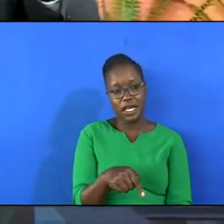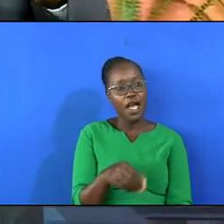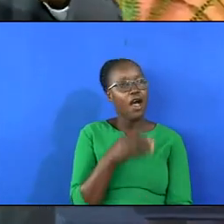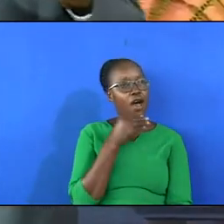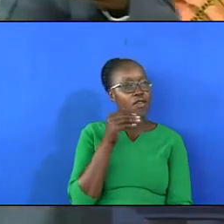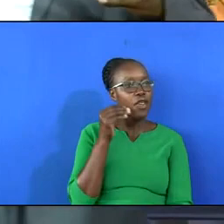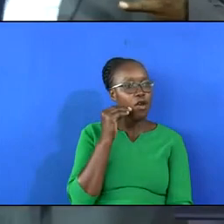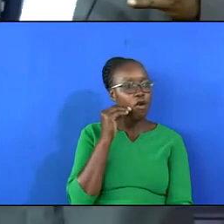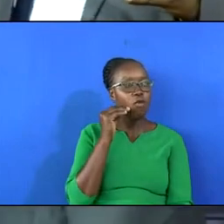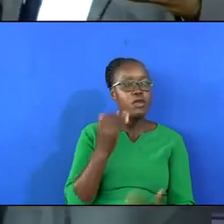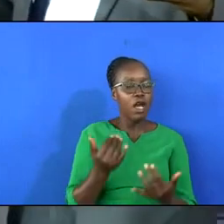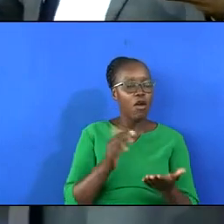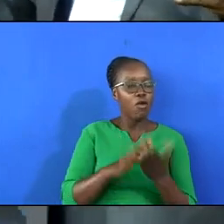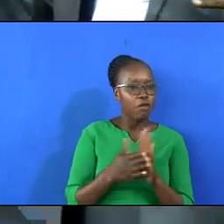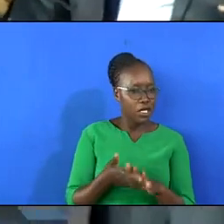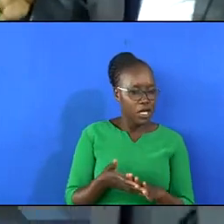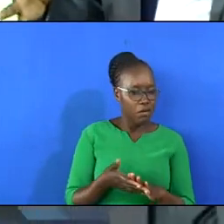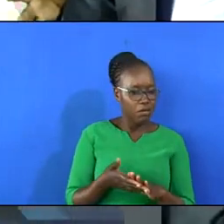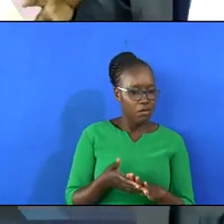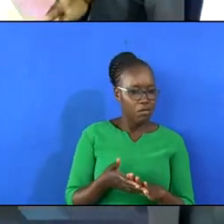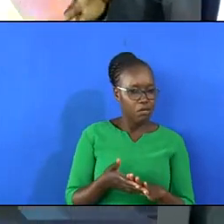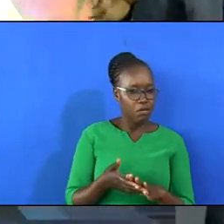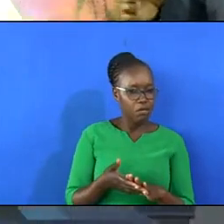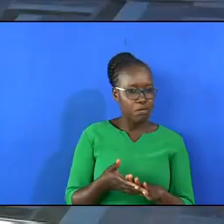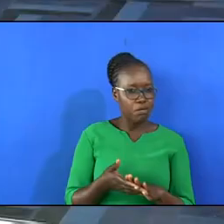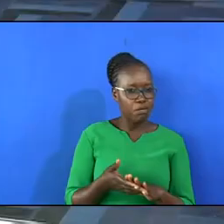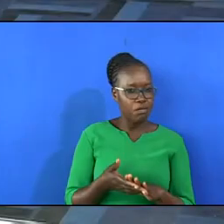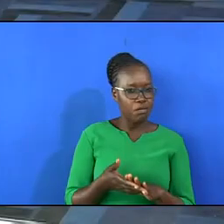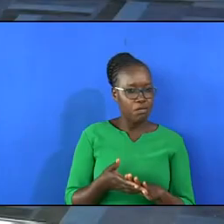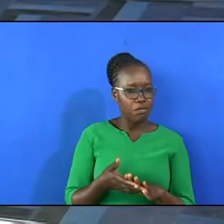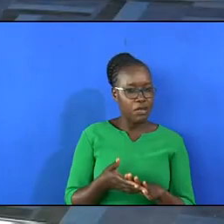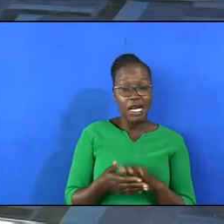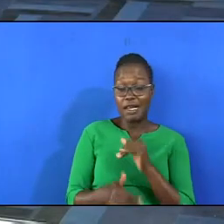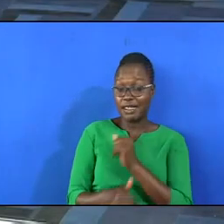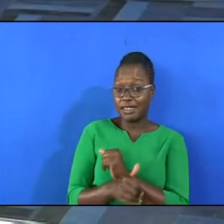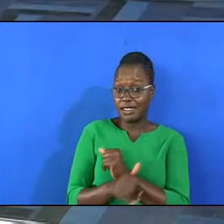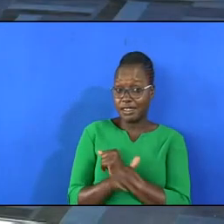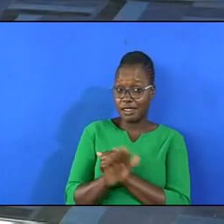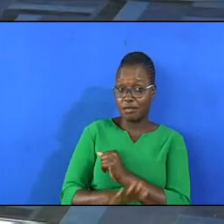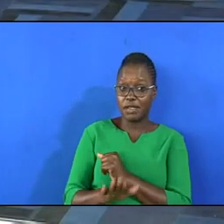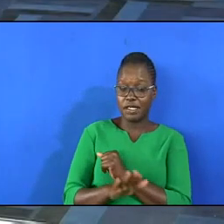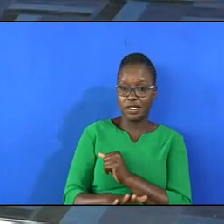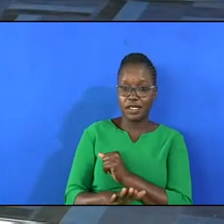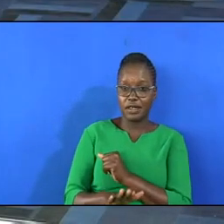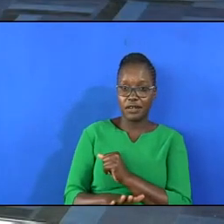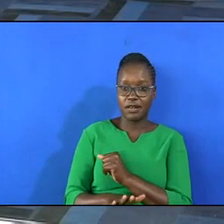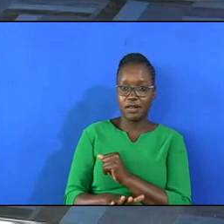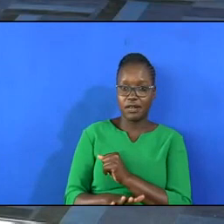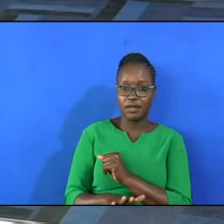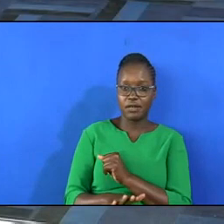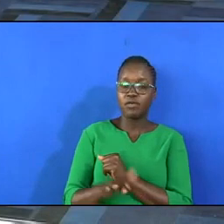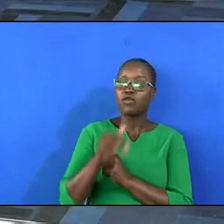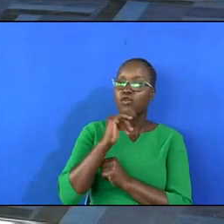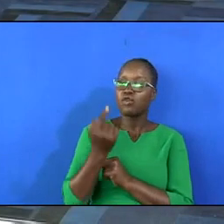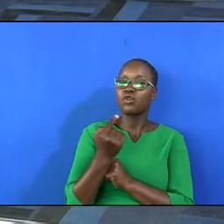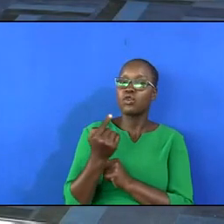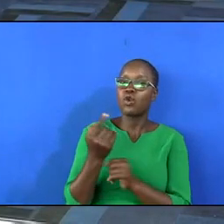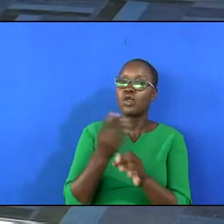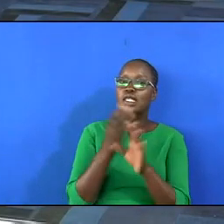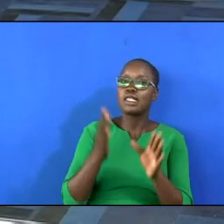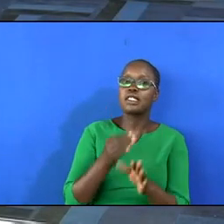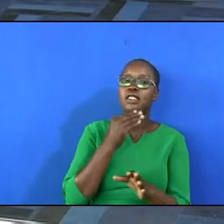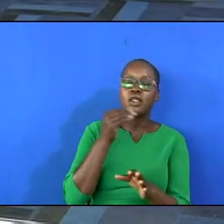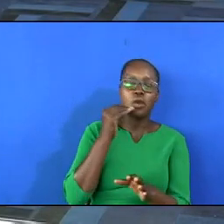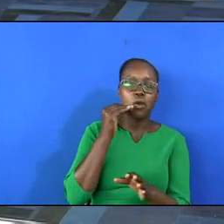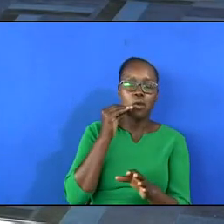home has become an endangered species. Not only the Christian